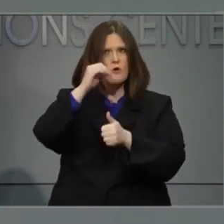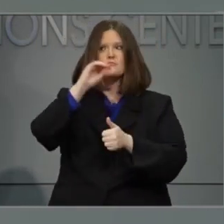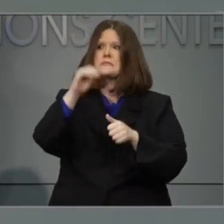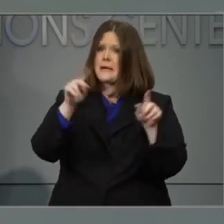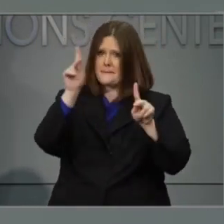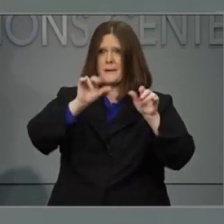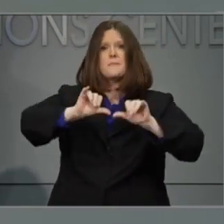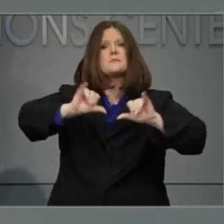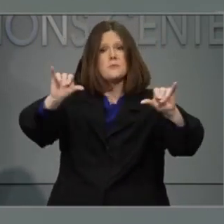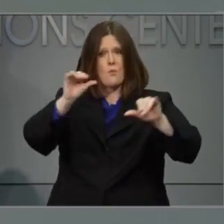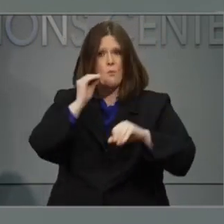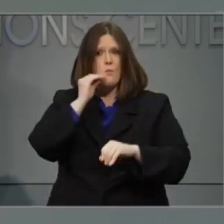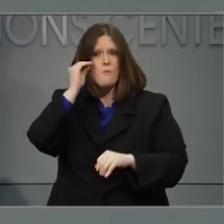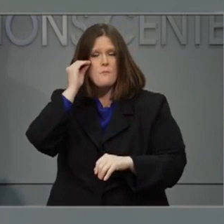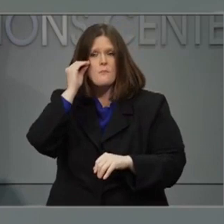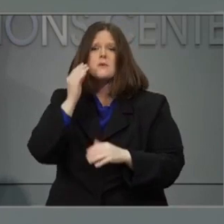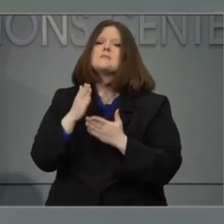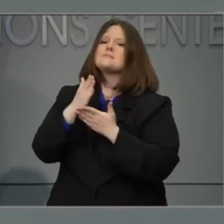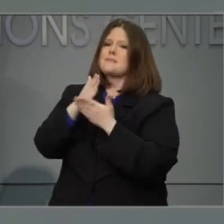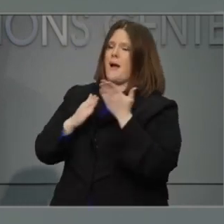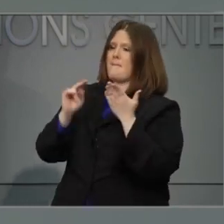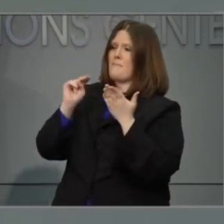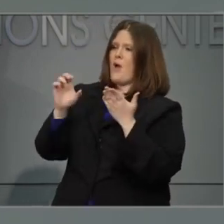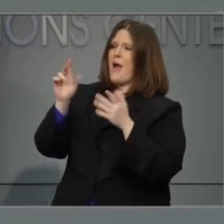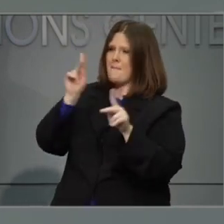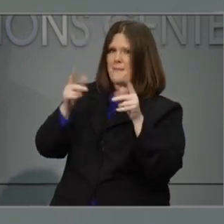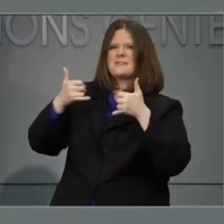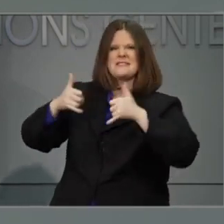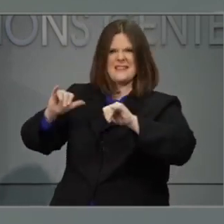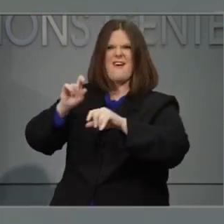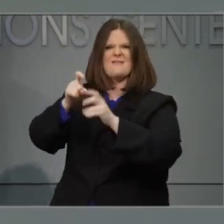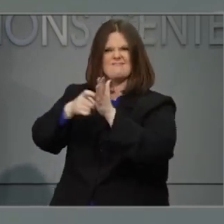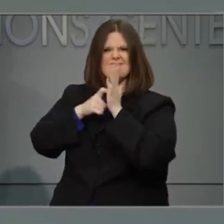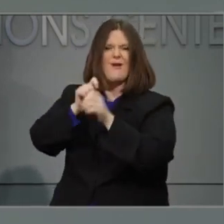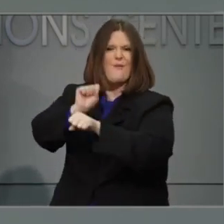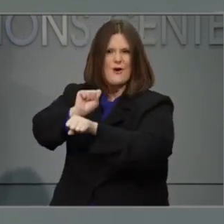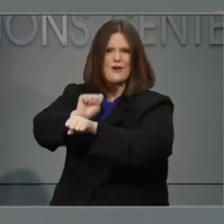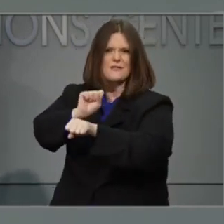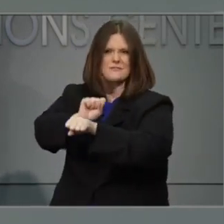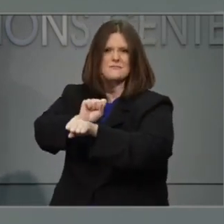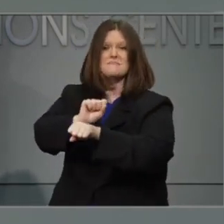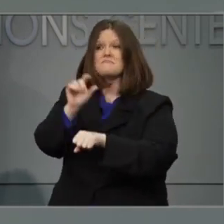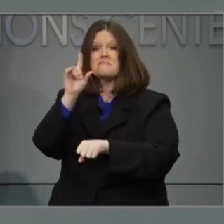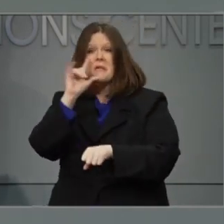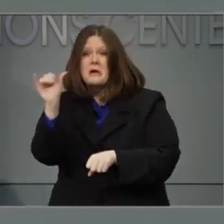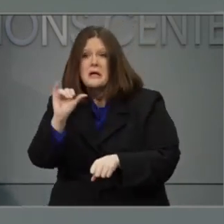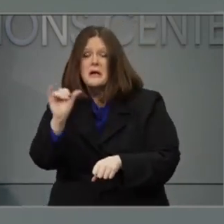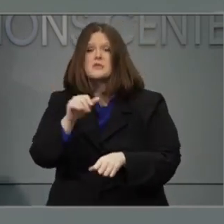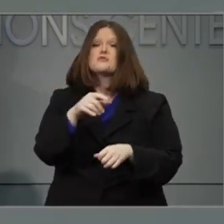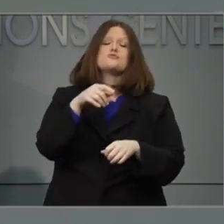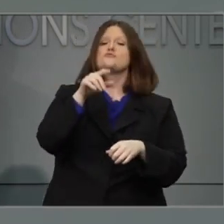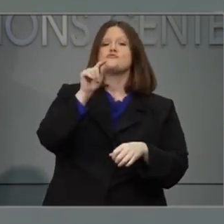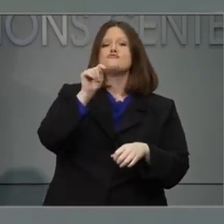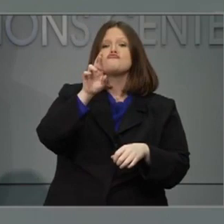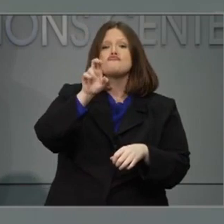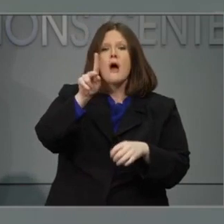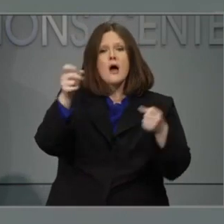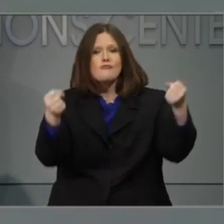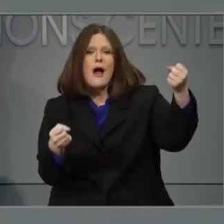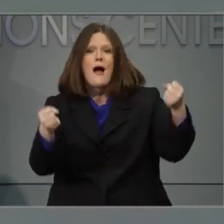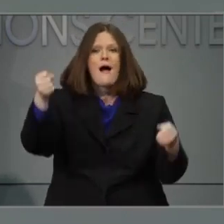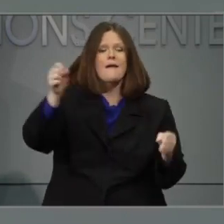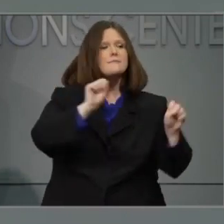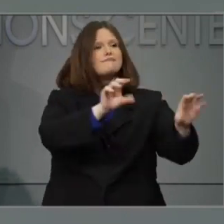providing the essential services that we rely upon every day. It's the truck drivers who are delivering food or medical